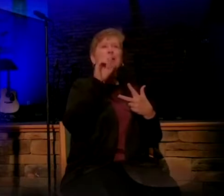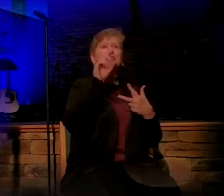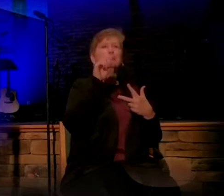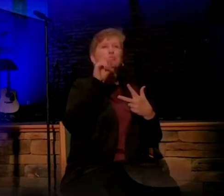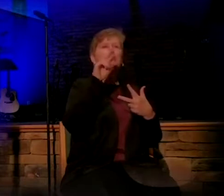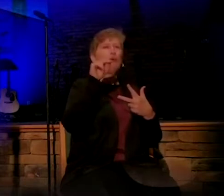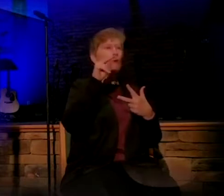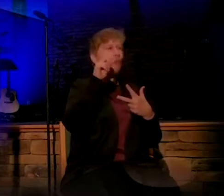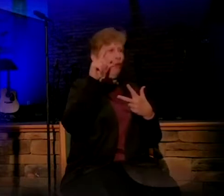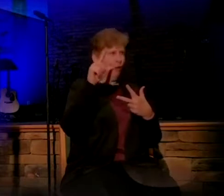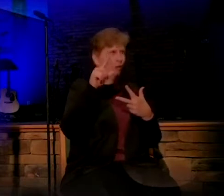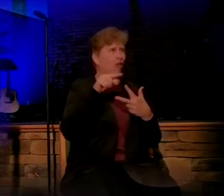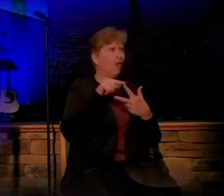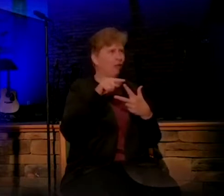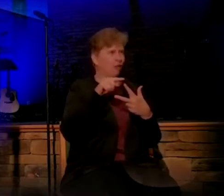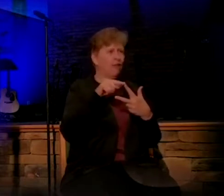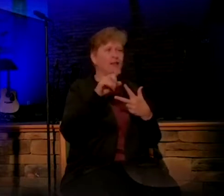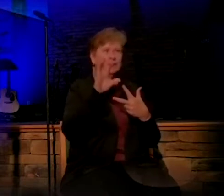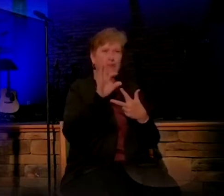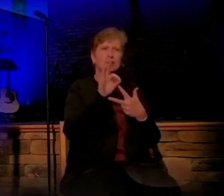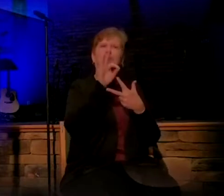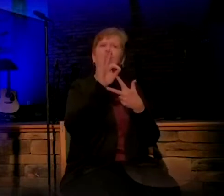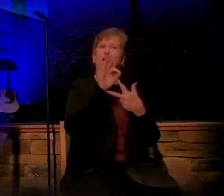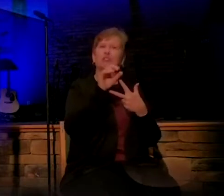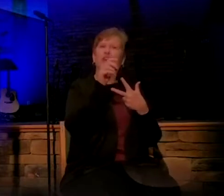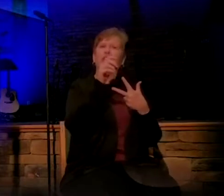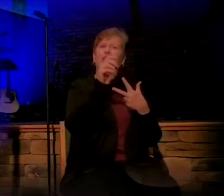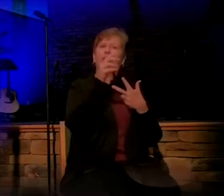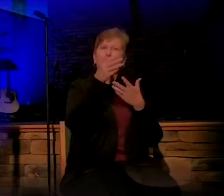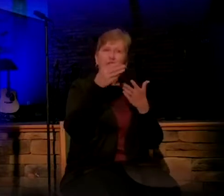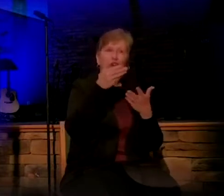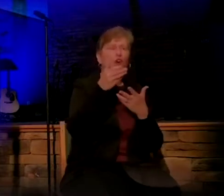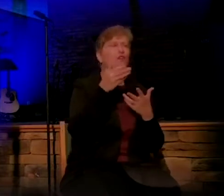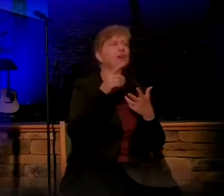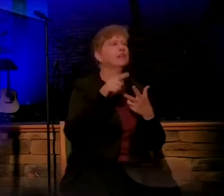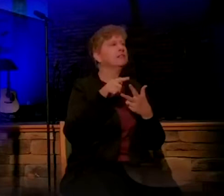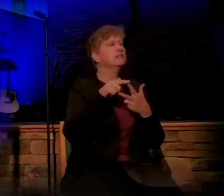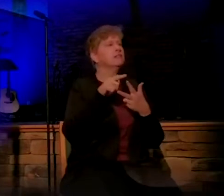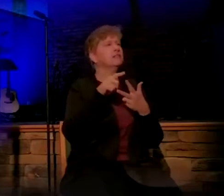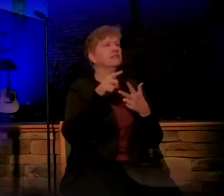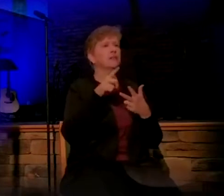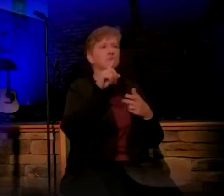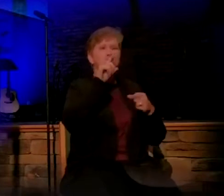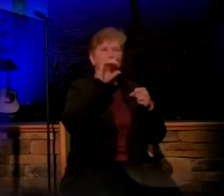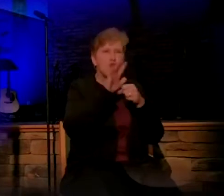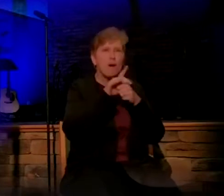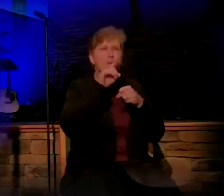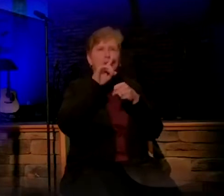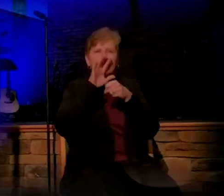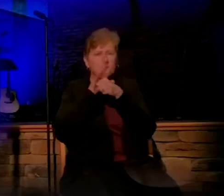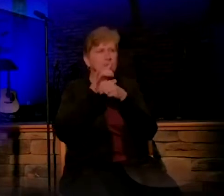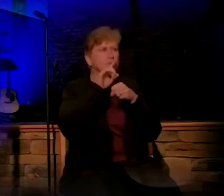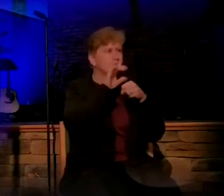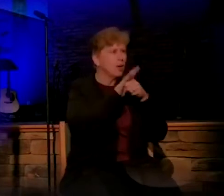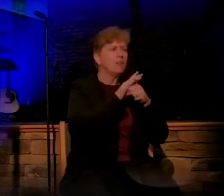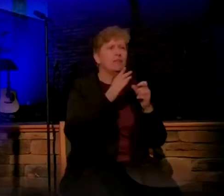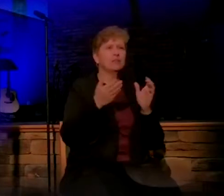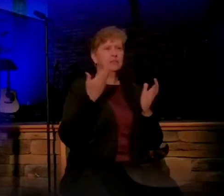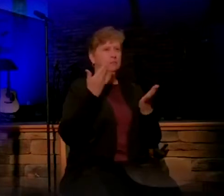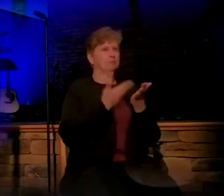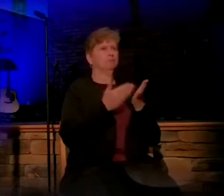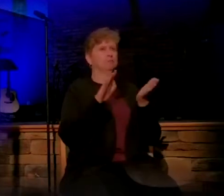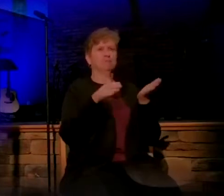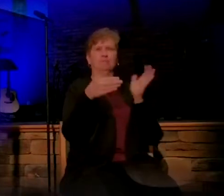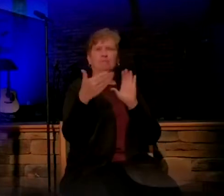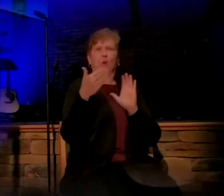And in the betrothal, there was a special ceremony. There were solemn promises that were shared in front of witnesses,